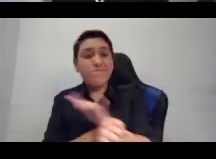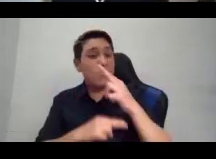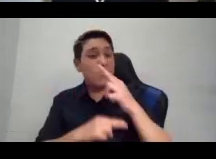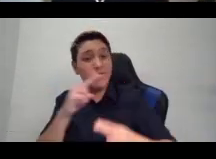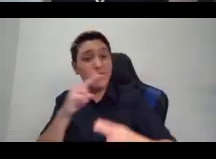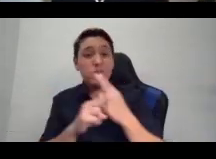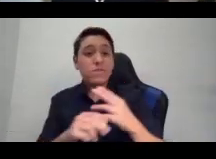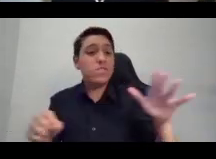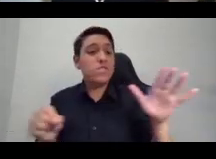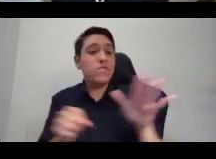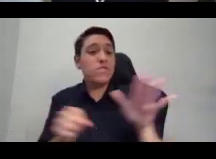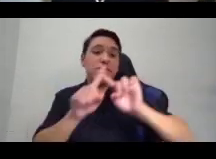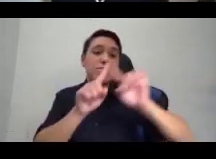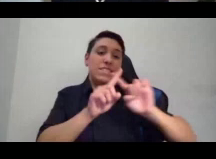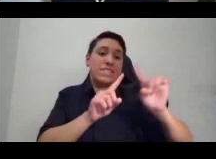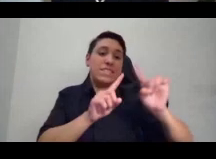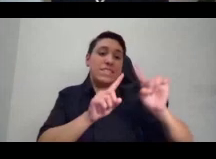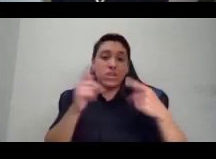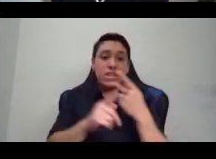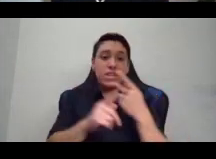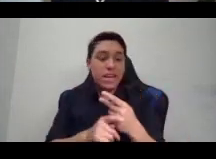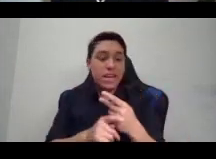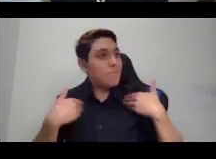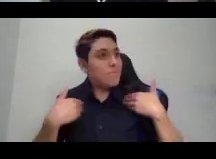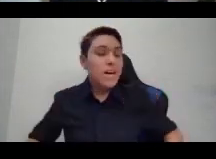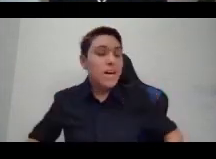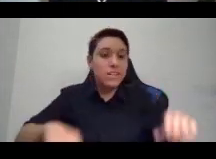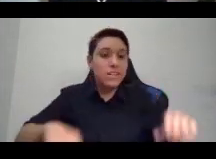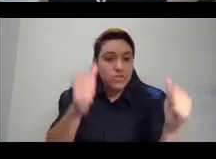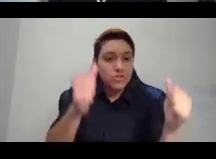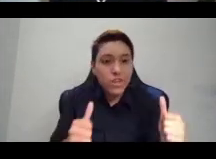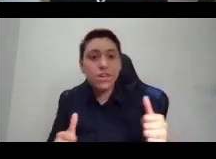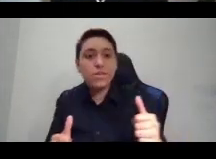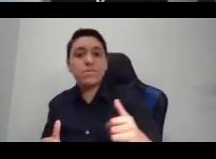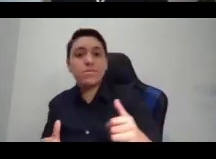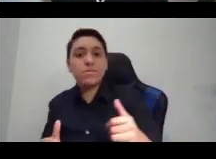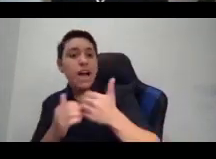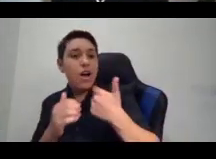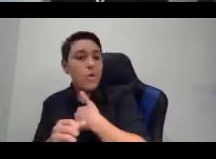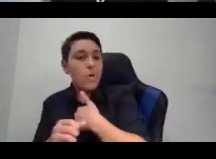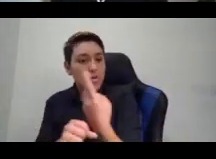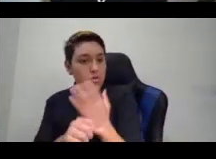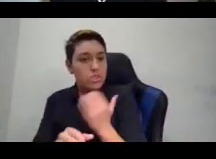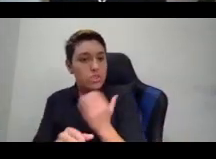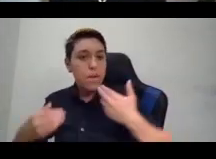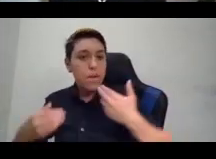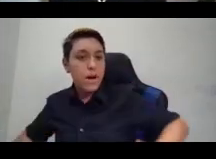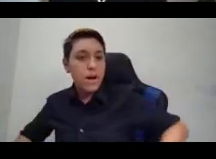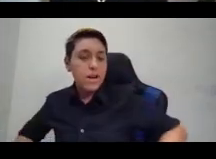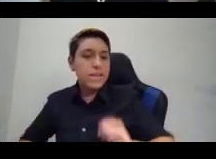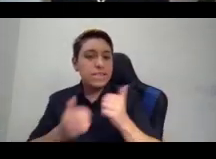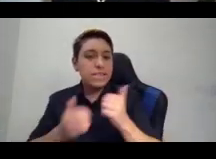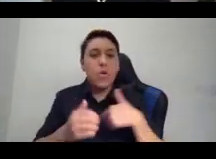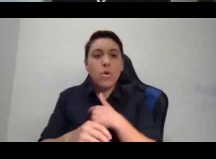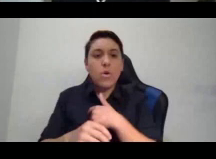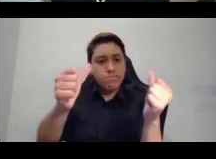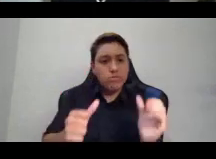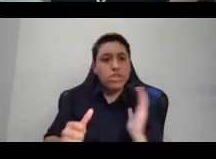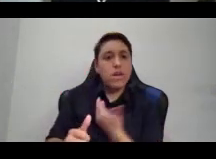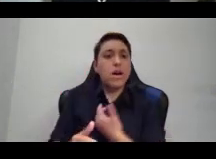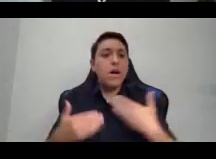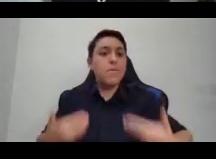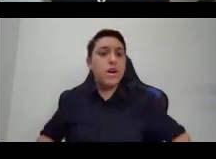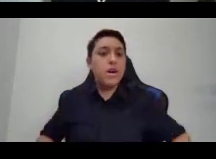that we make about our bodies and what we do to our bodies and how we use them and how we shape them that create